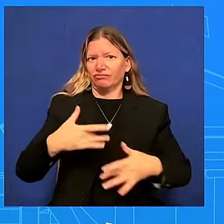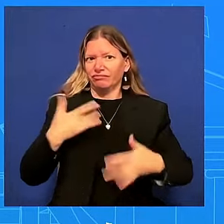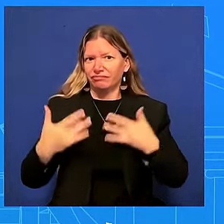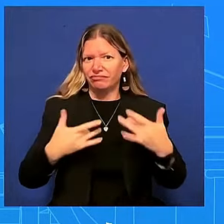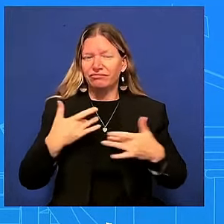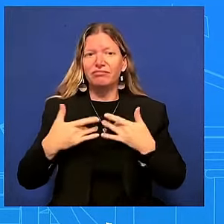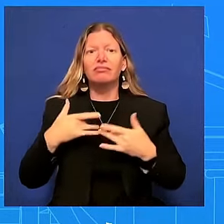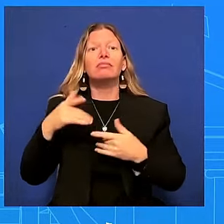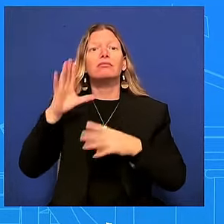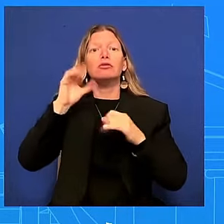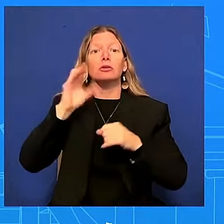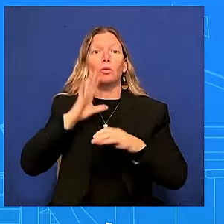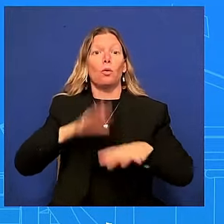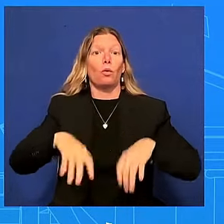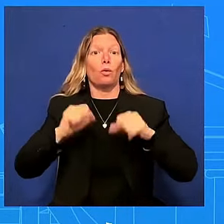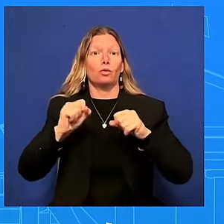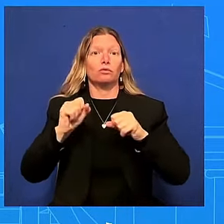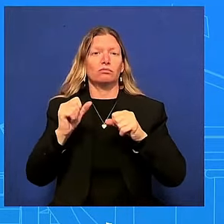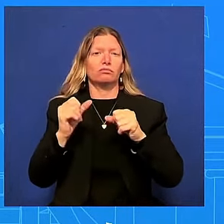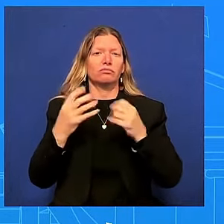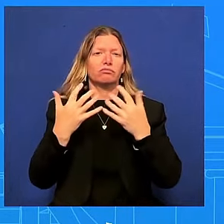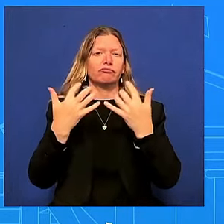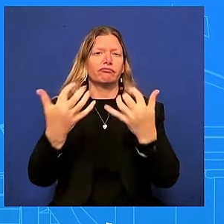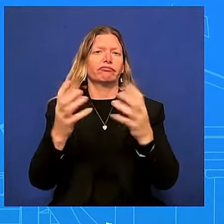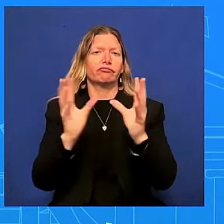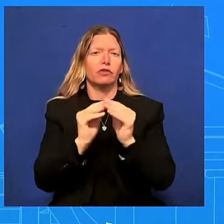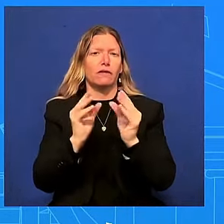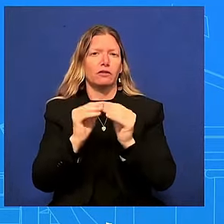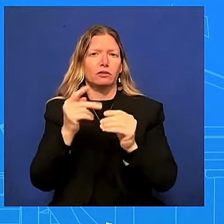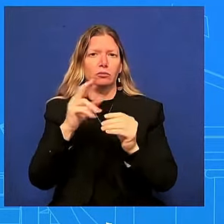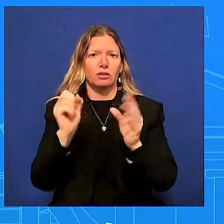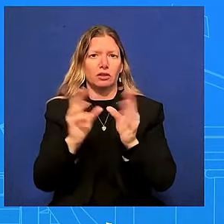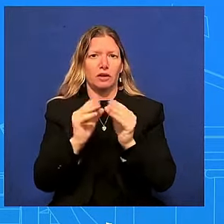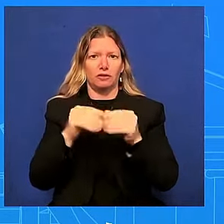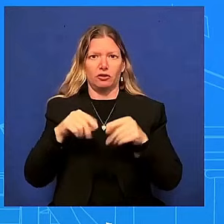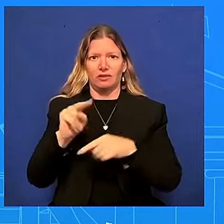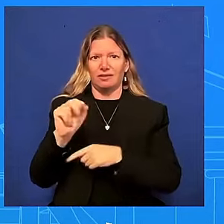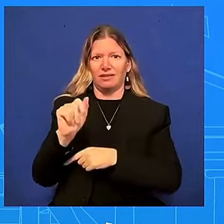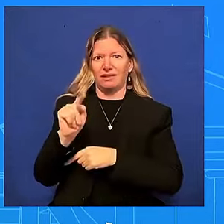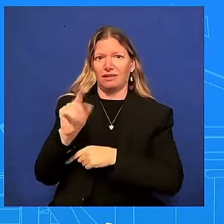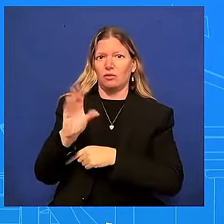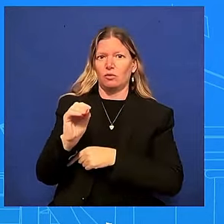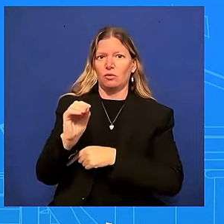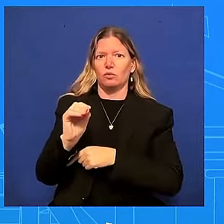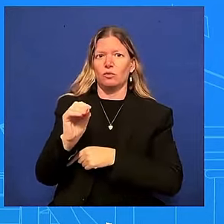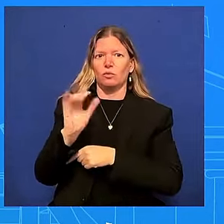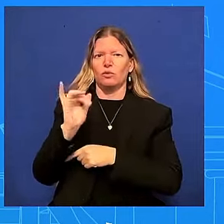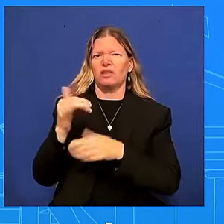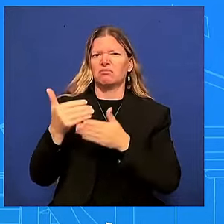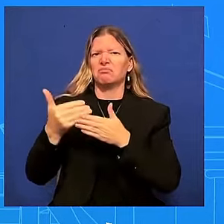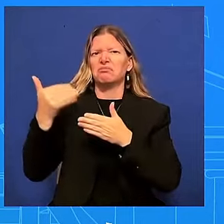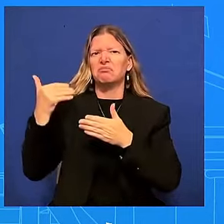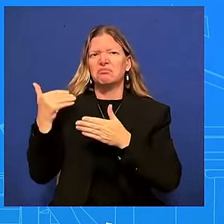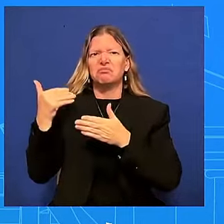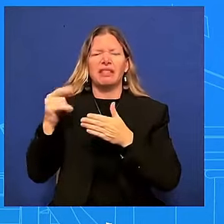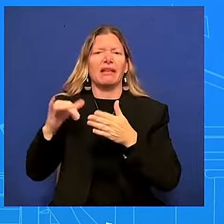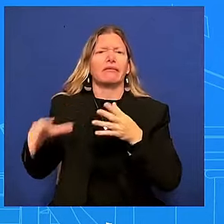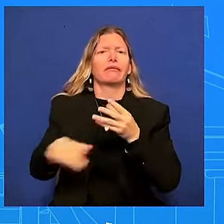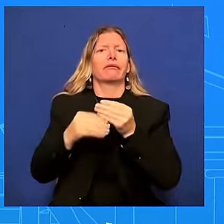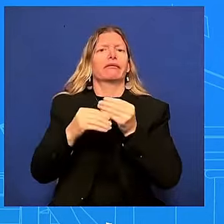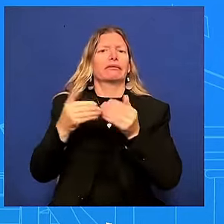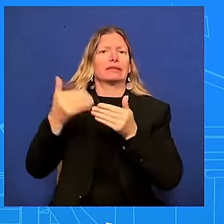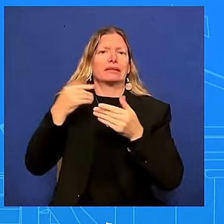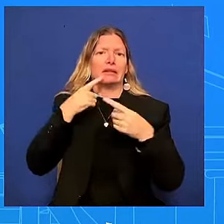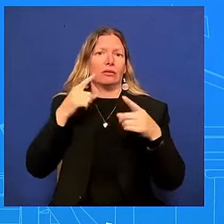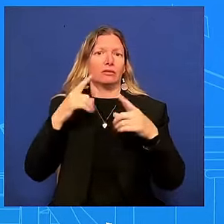i will be happy to take your questions all right colleen go for it um thanks green so there are growing calls